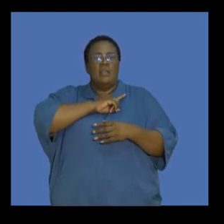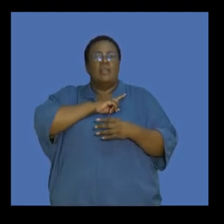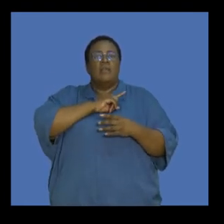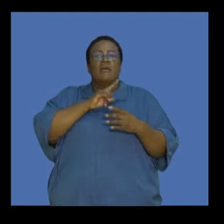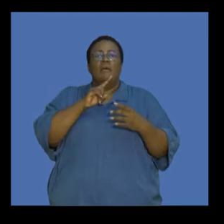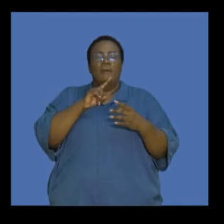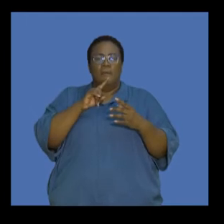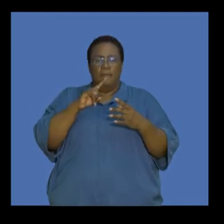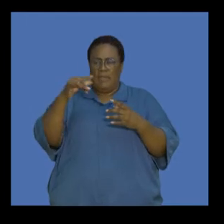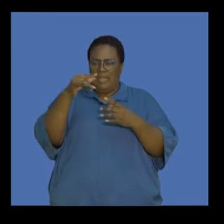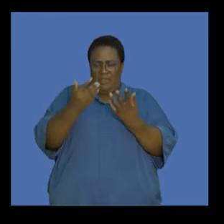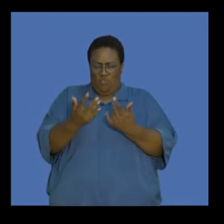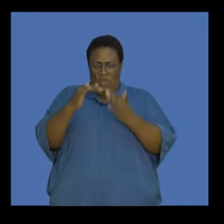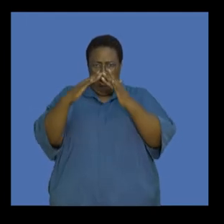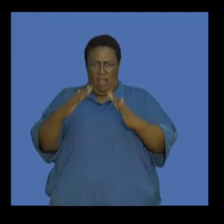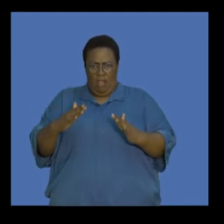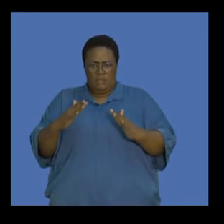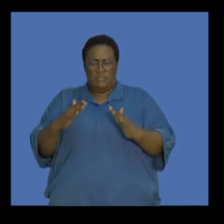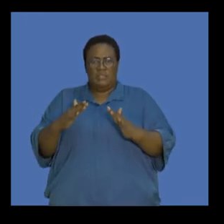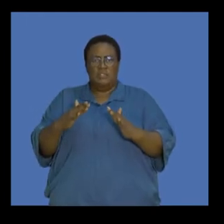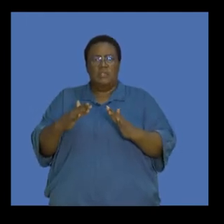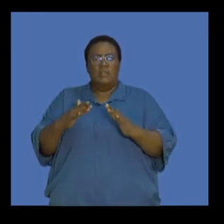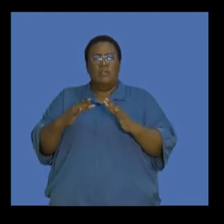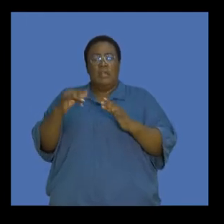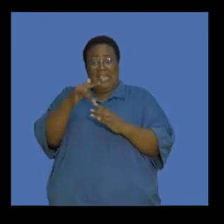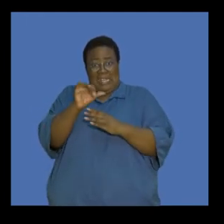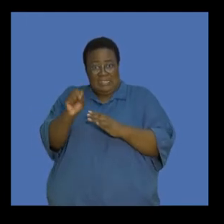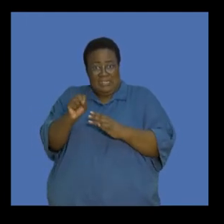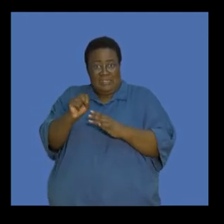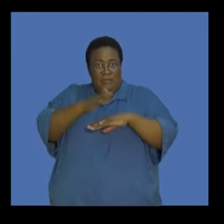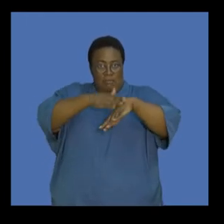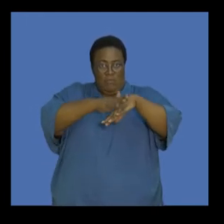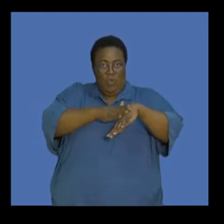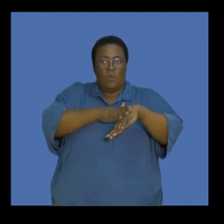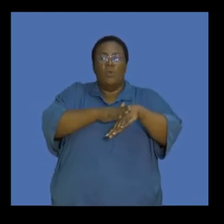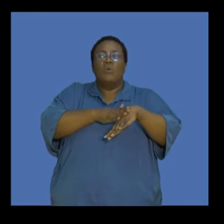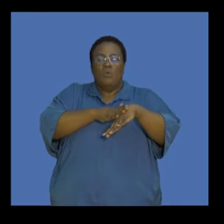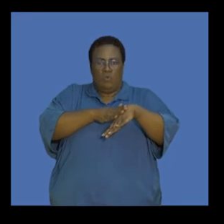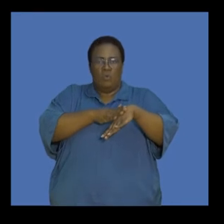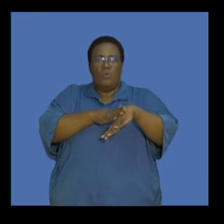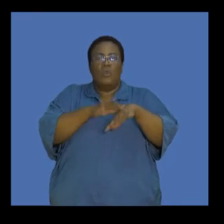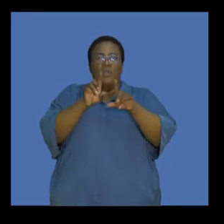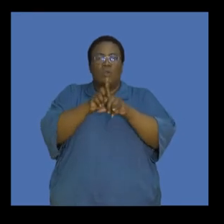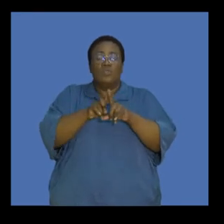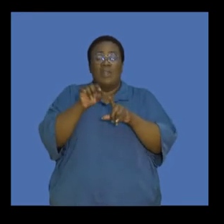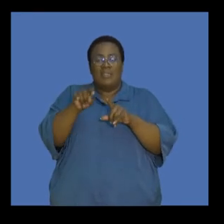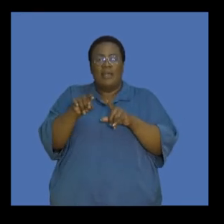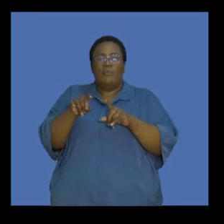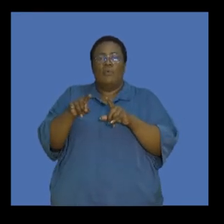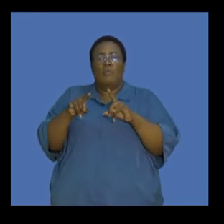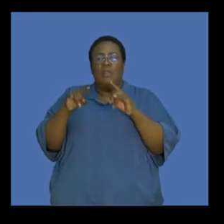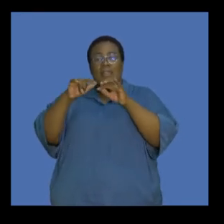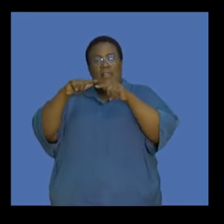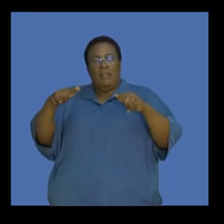gases. And this has led to an increase in the global average surface temperatures. This